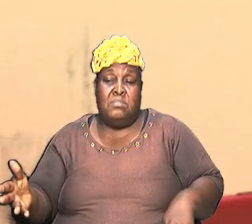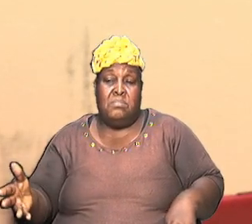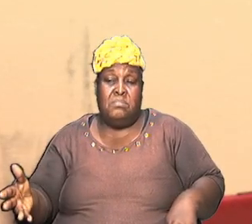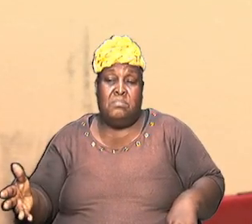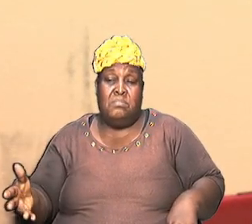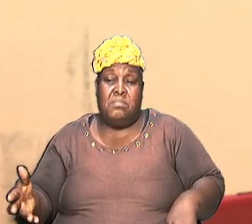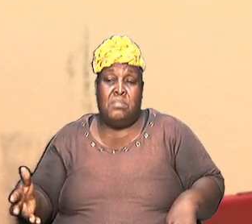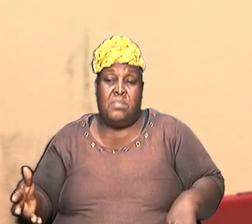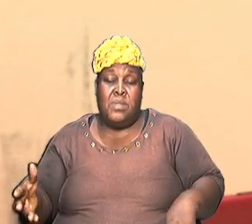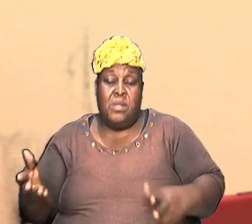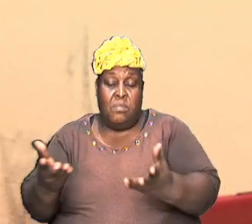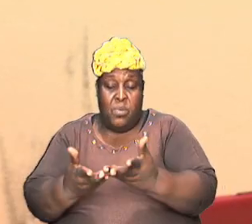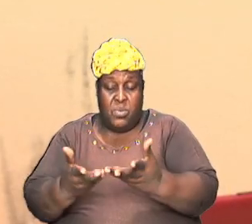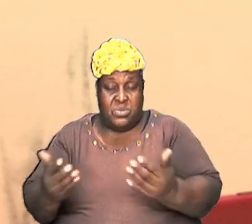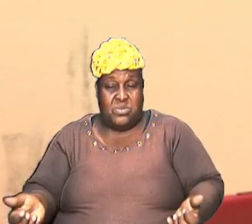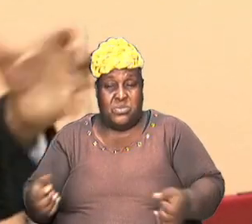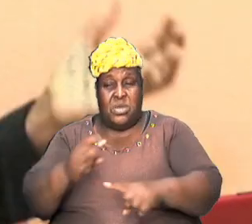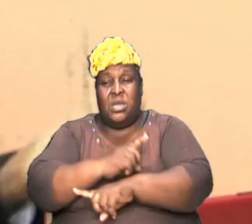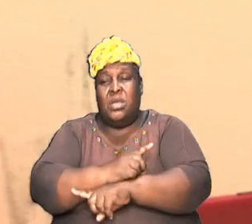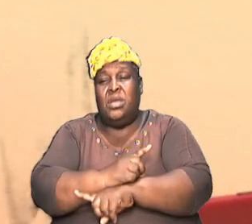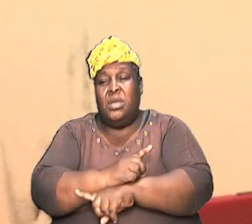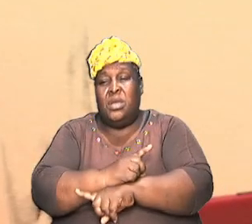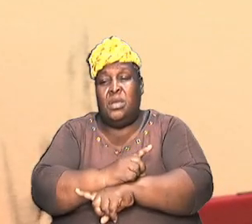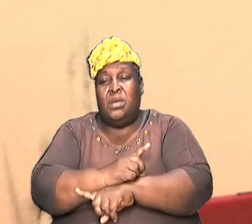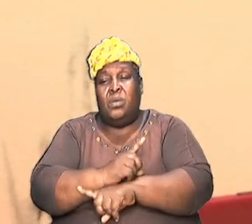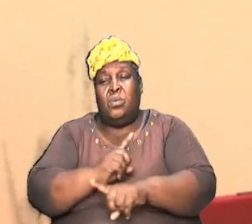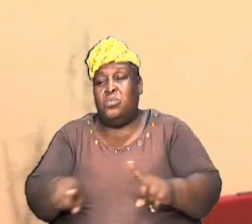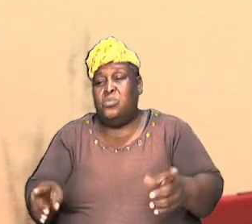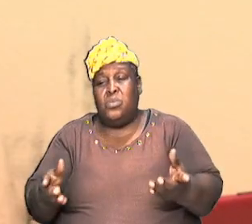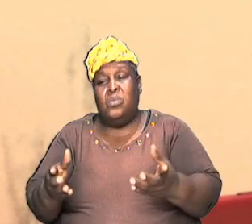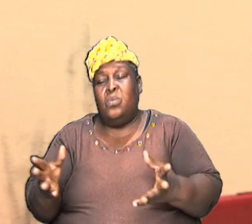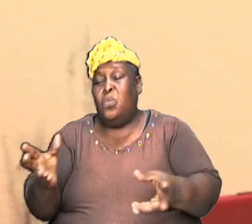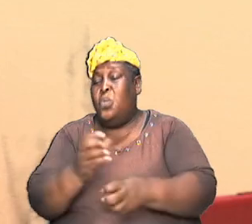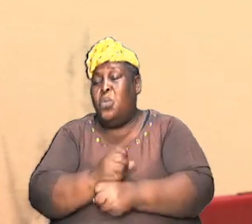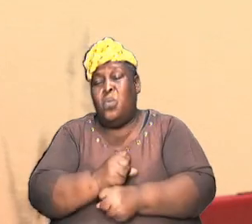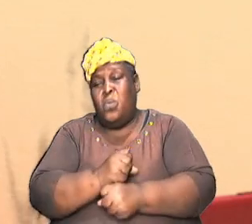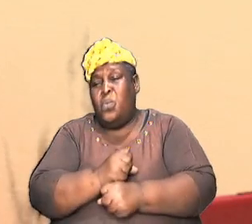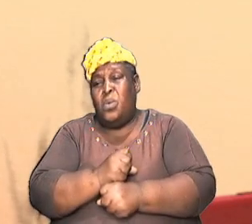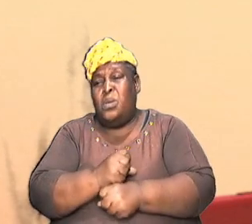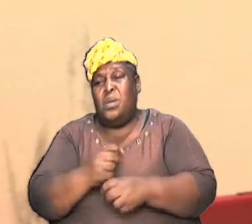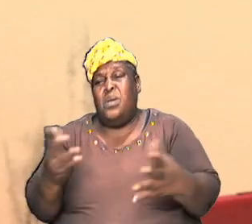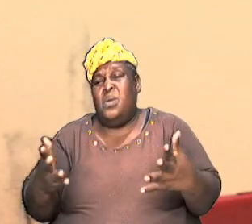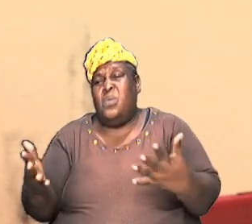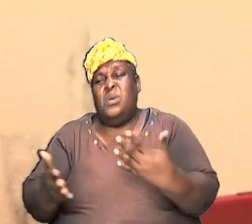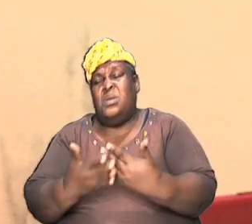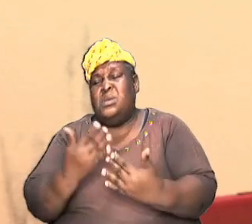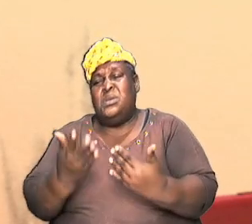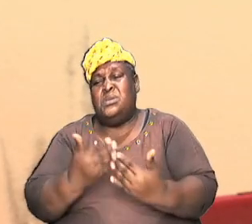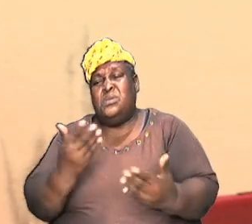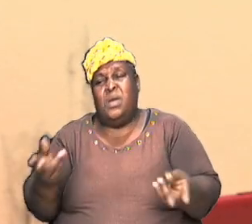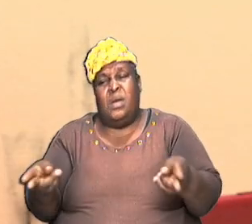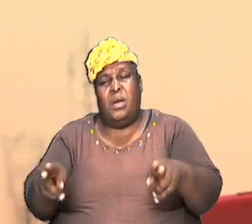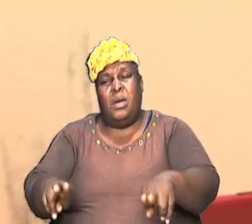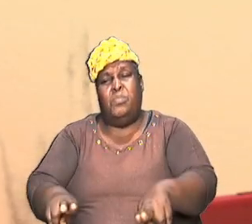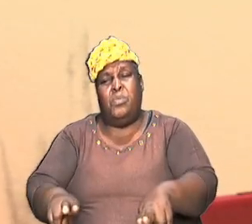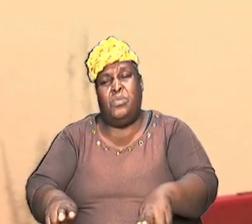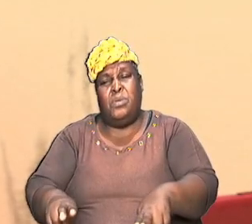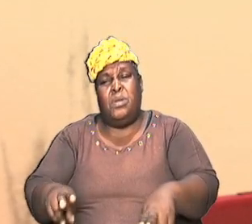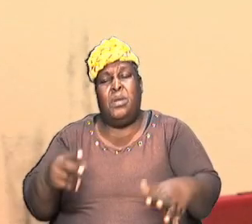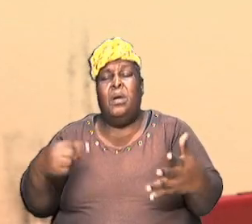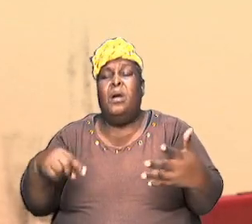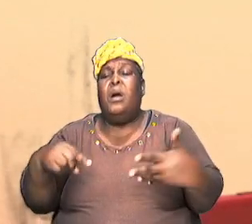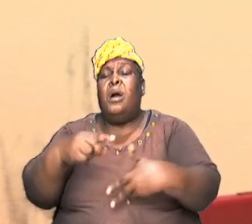books today could not contain what easily could have happened amongst